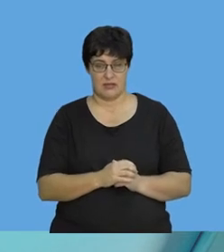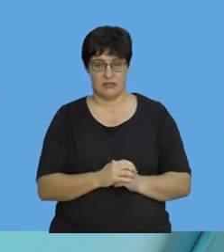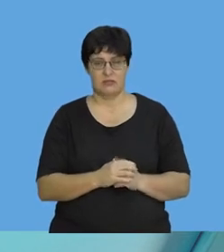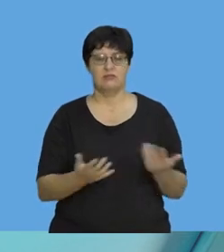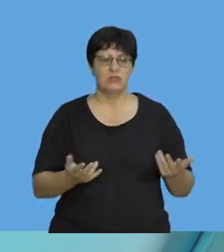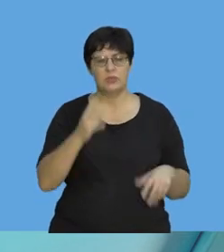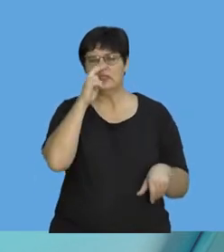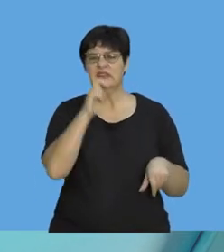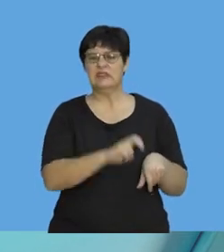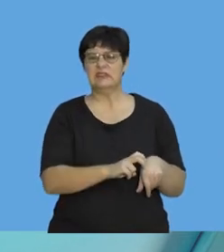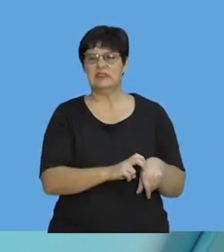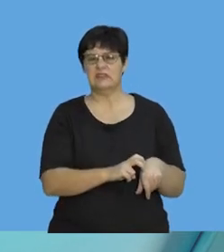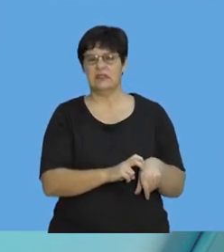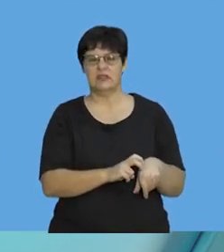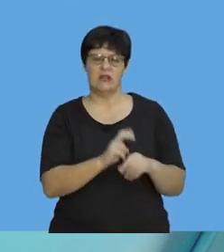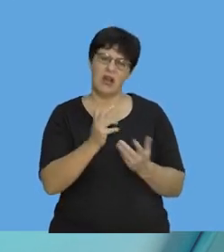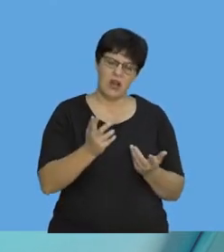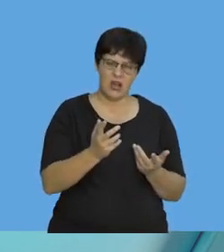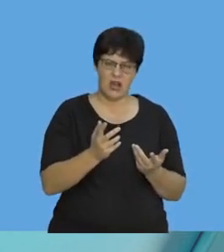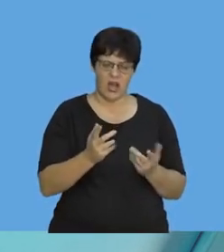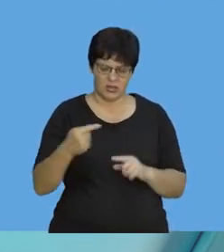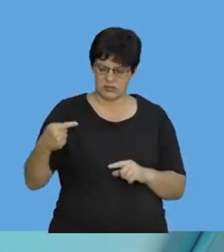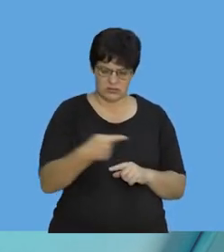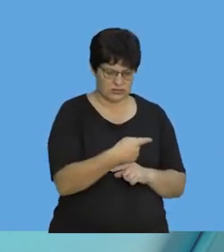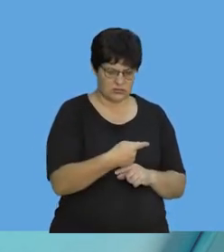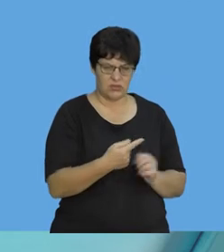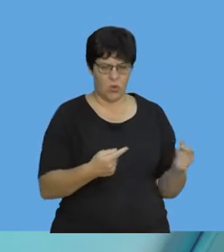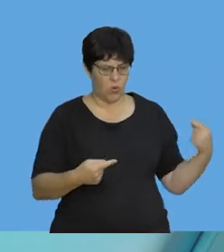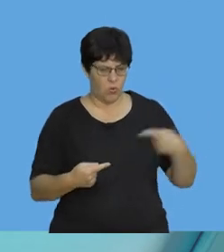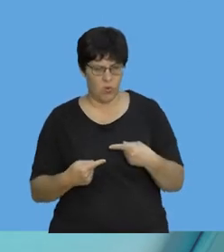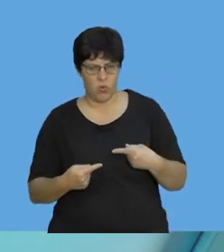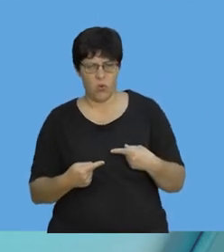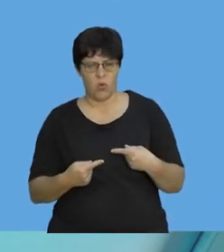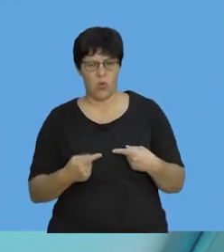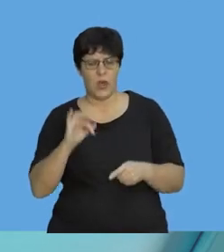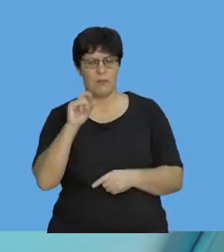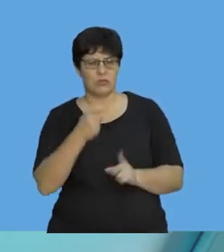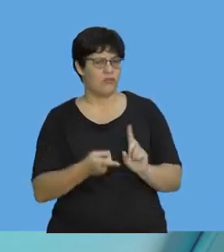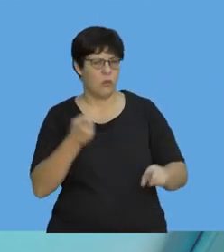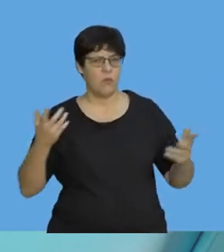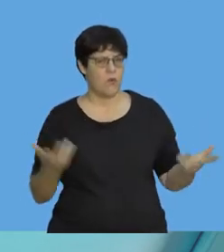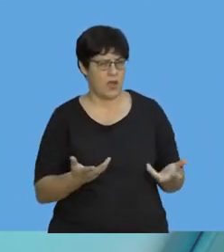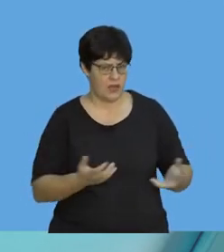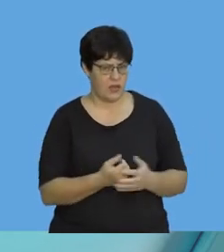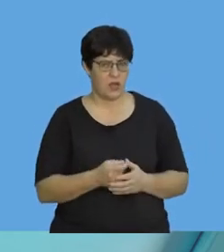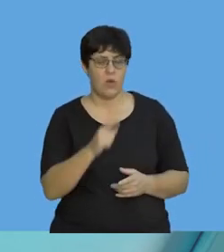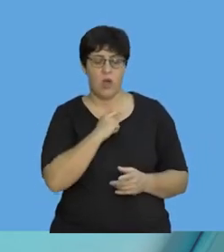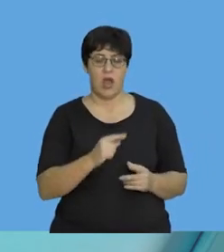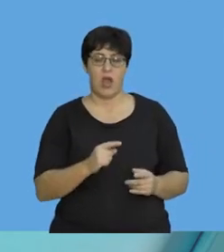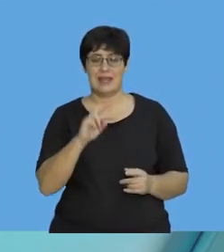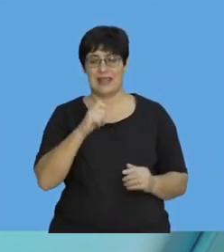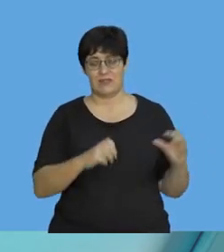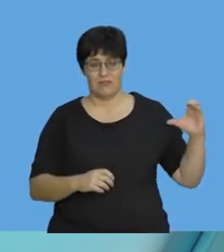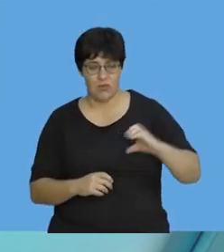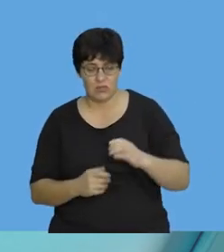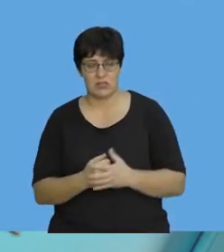where do we get the direction of impulse from because we're going to be looking at net forces,